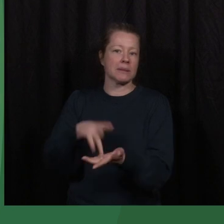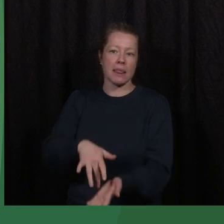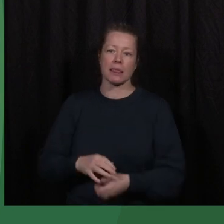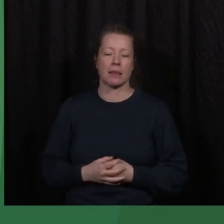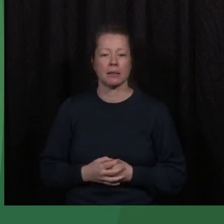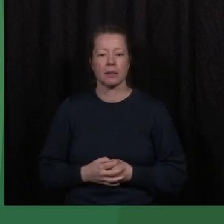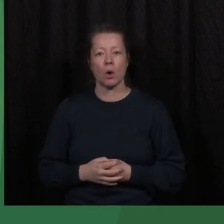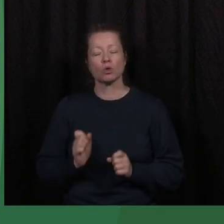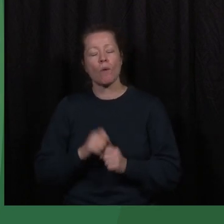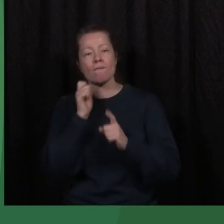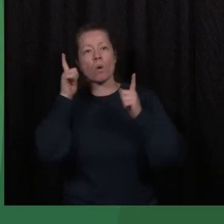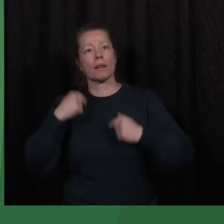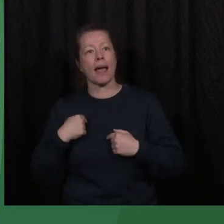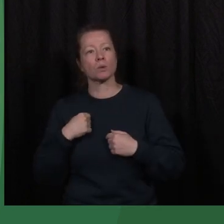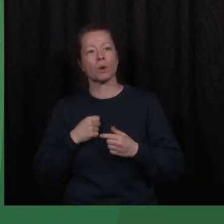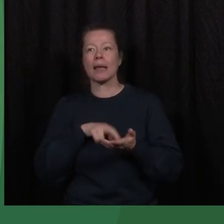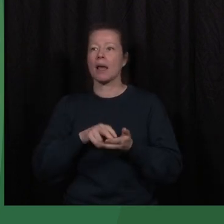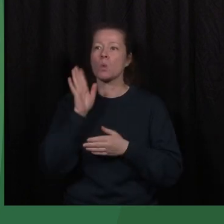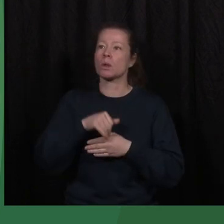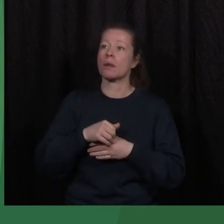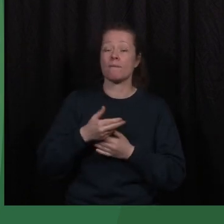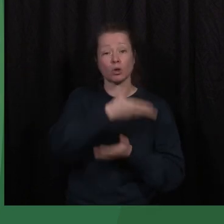And then I woke up, and I walked out. It was summer.